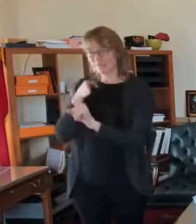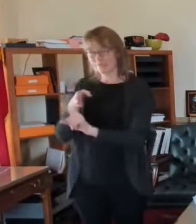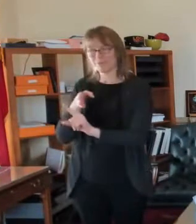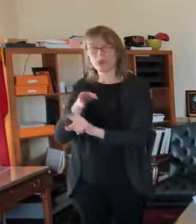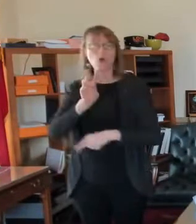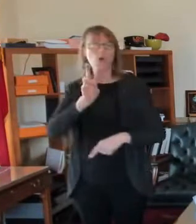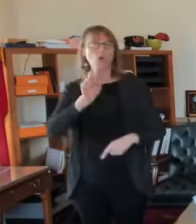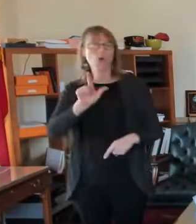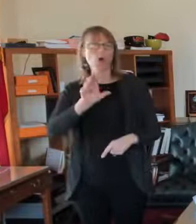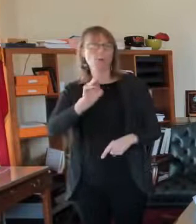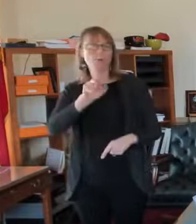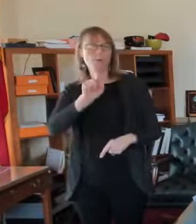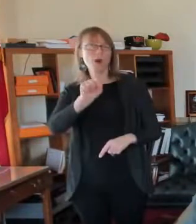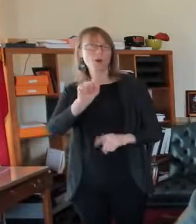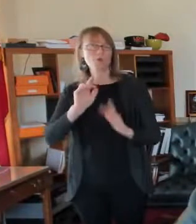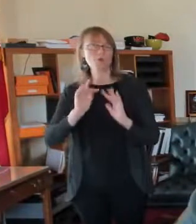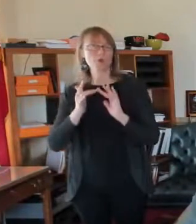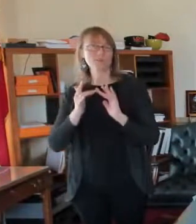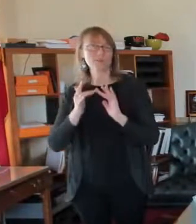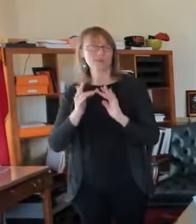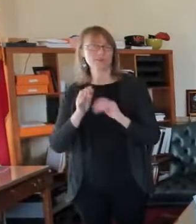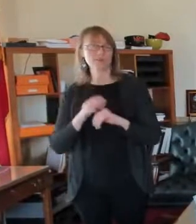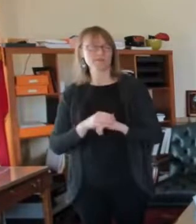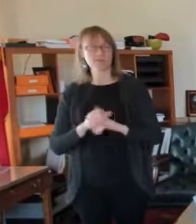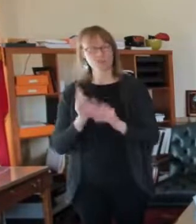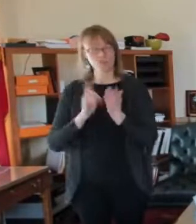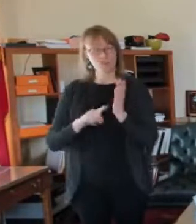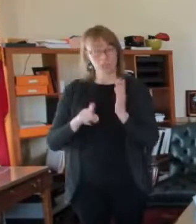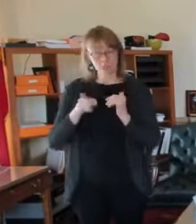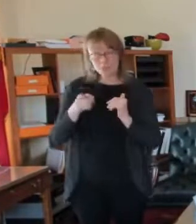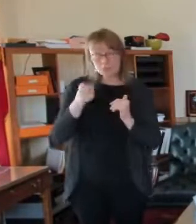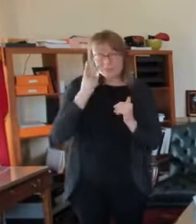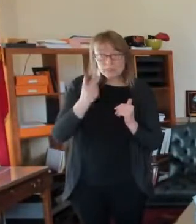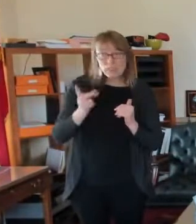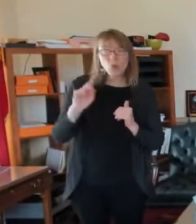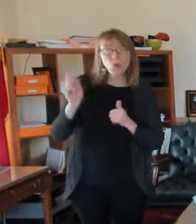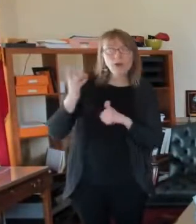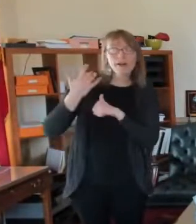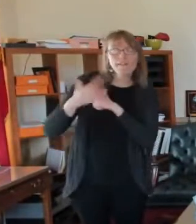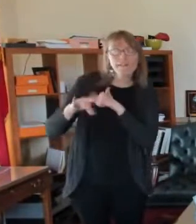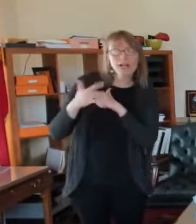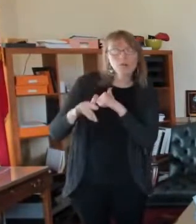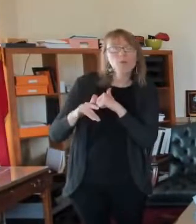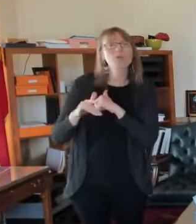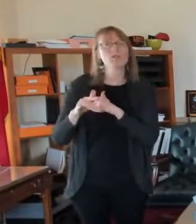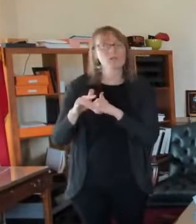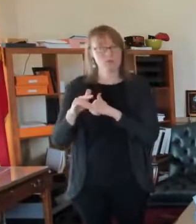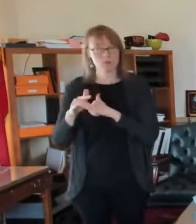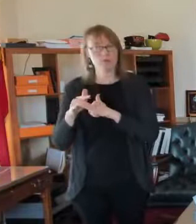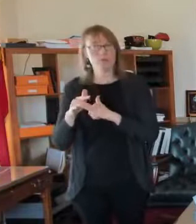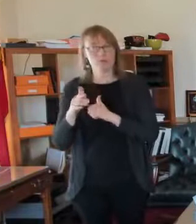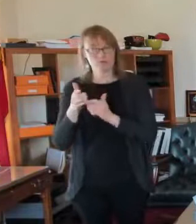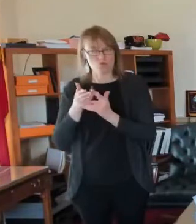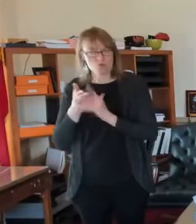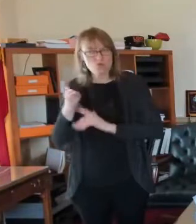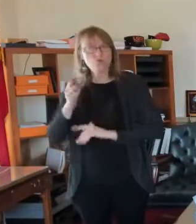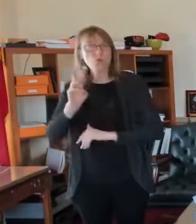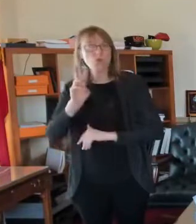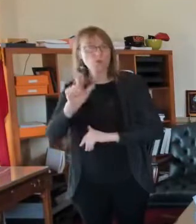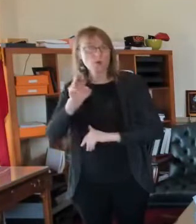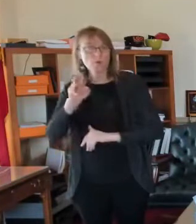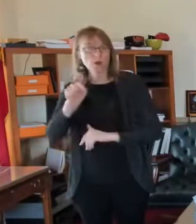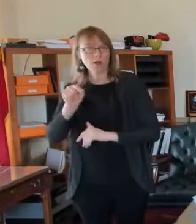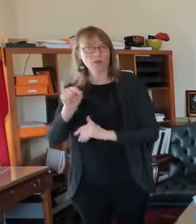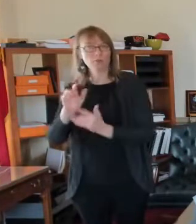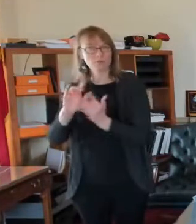website to see where there's a vaccine available and sign up for an appointment. Uh, we did have a couple of folks who've asked